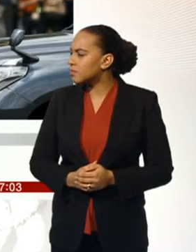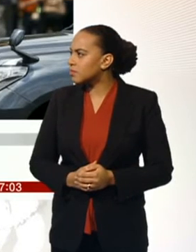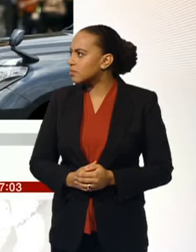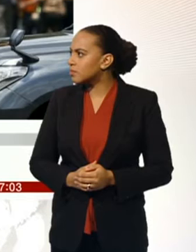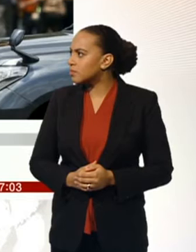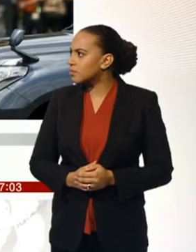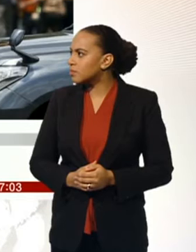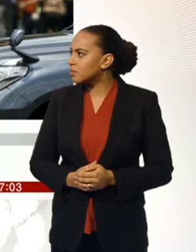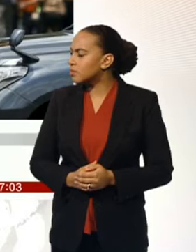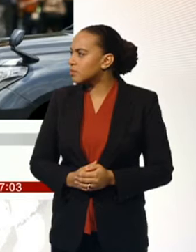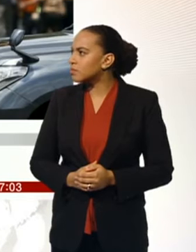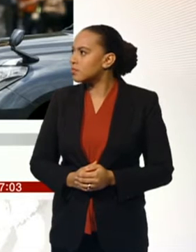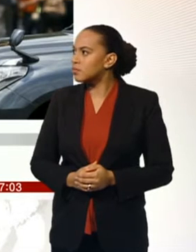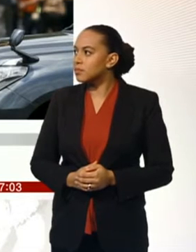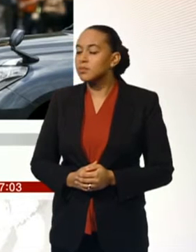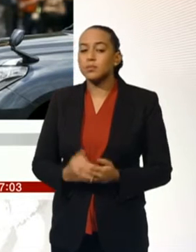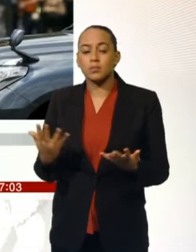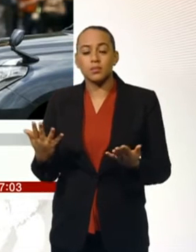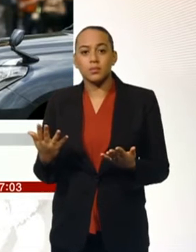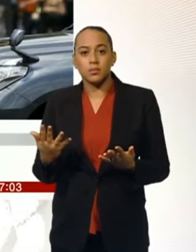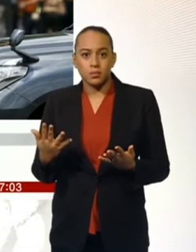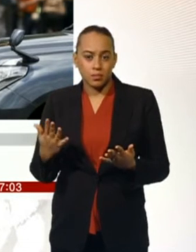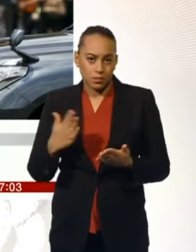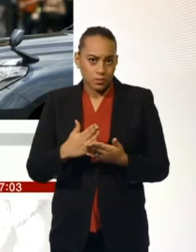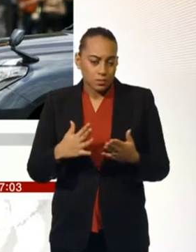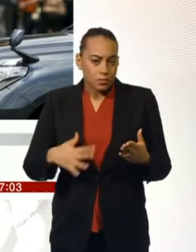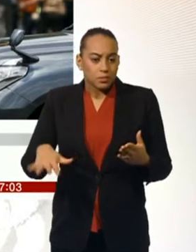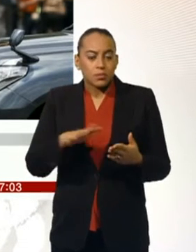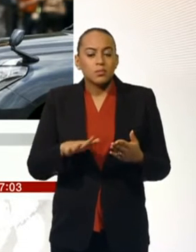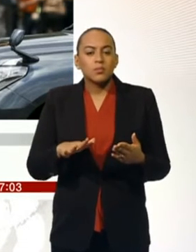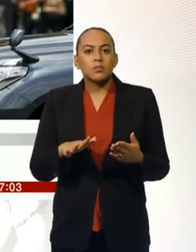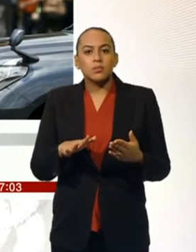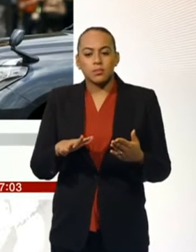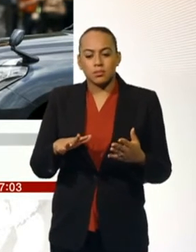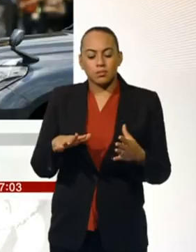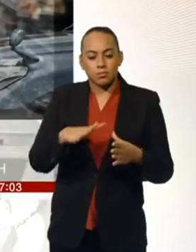this is Kanupriya Kapoor for Reuters in Jakarta. I'm at the intersection in the